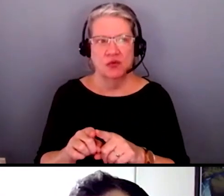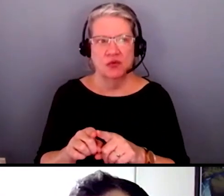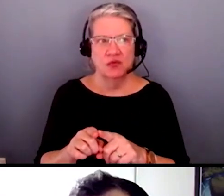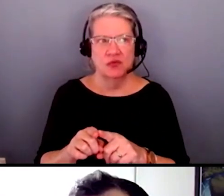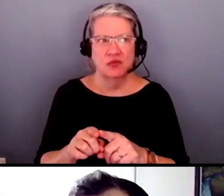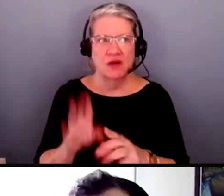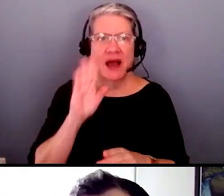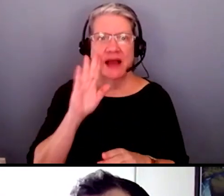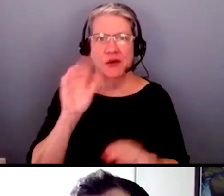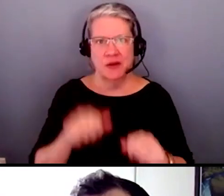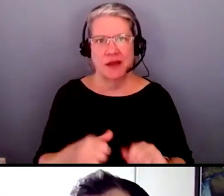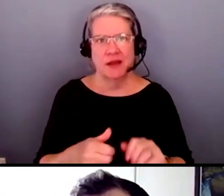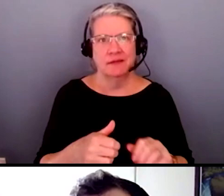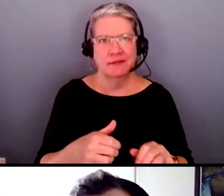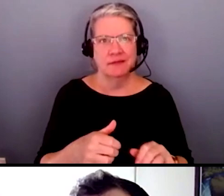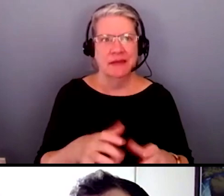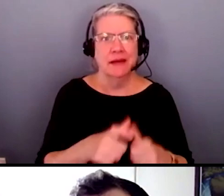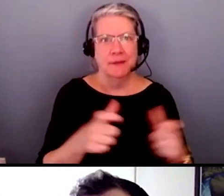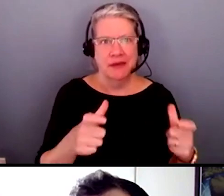really big problem in COVID.